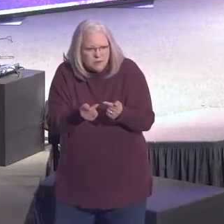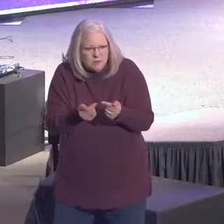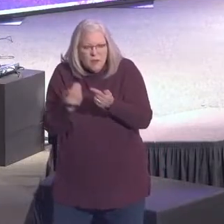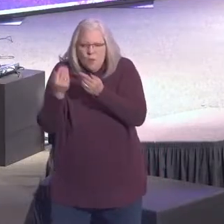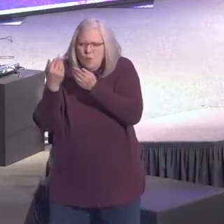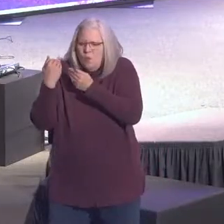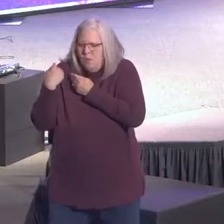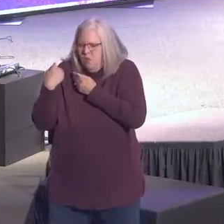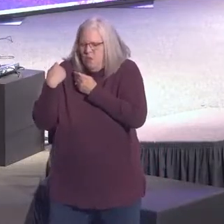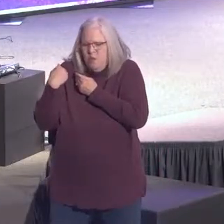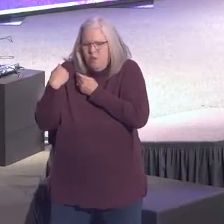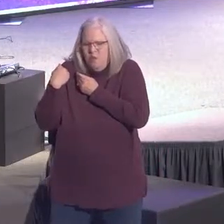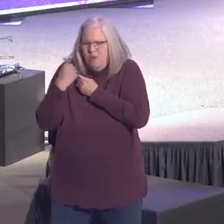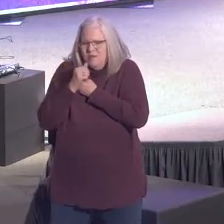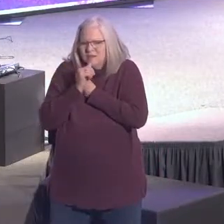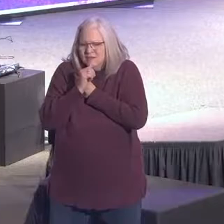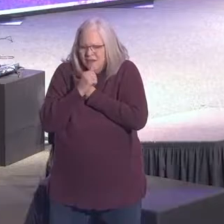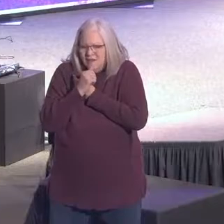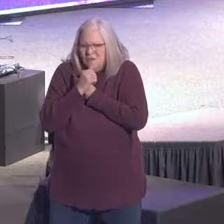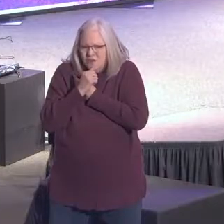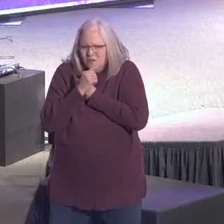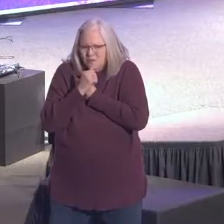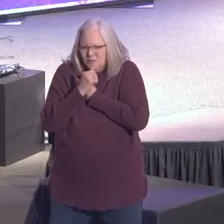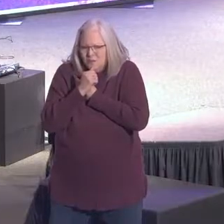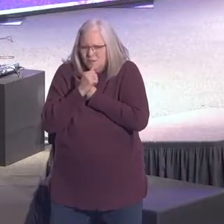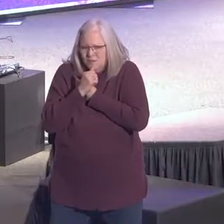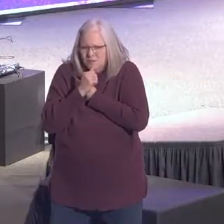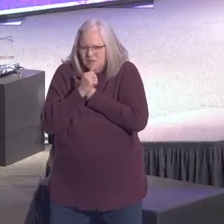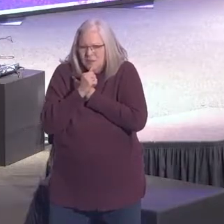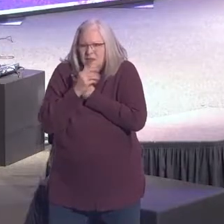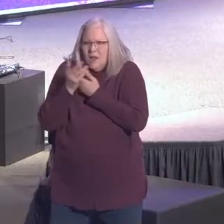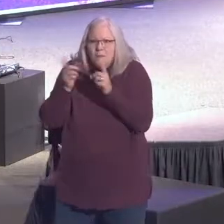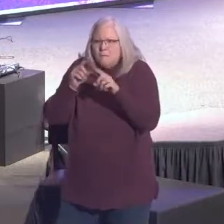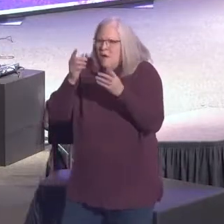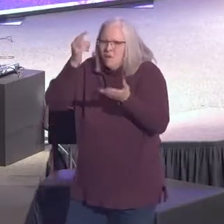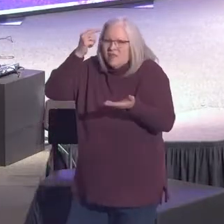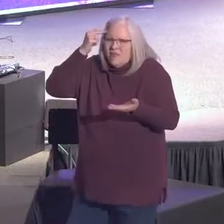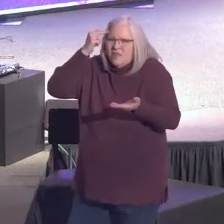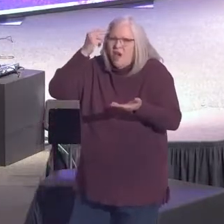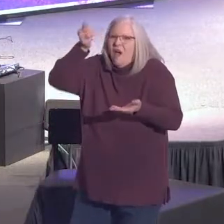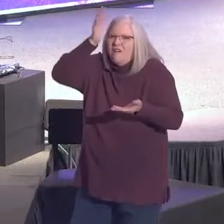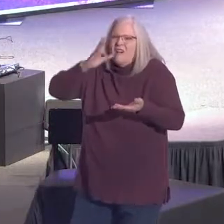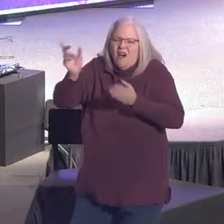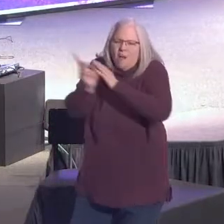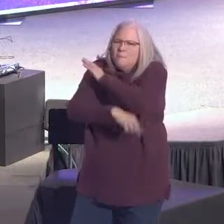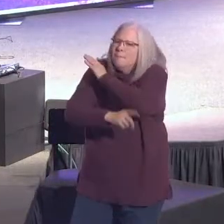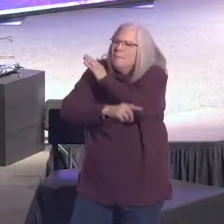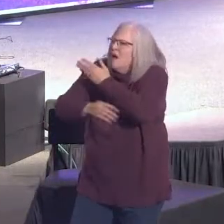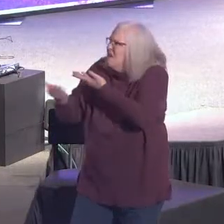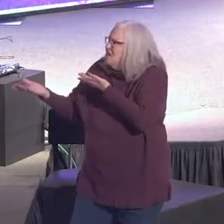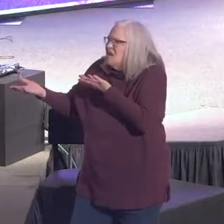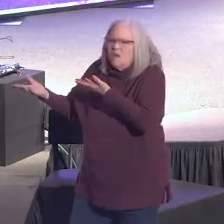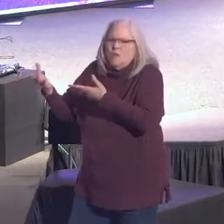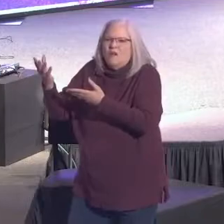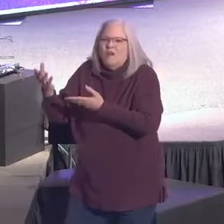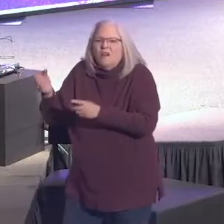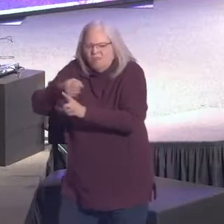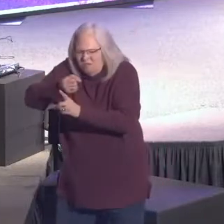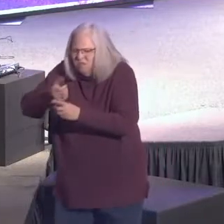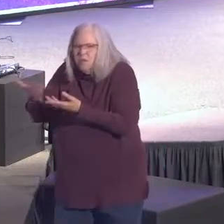bore our suffering. Yet we considered him punished by God, stricken by him and afflicted.